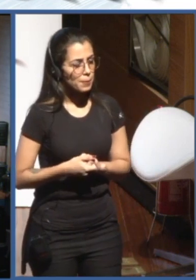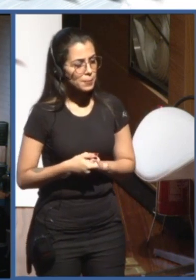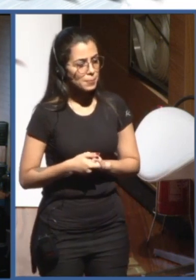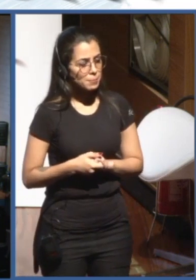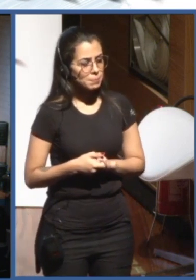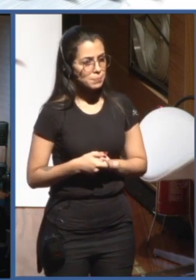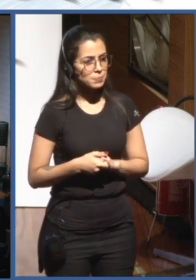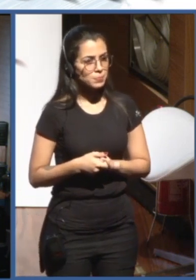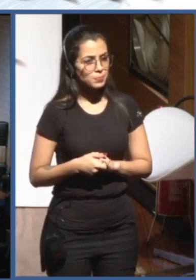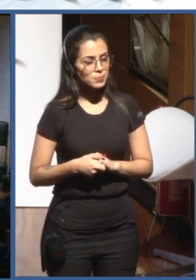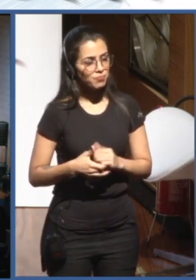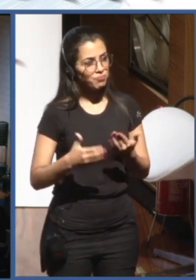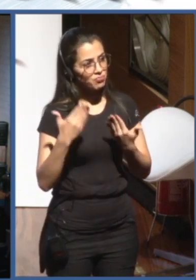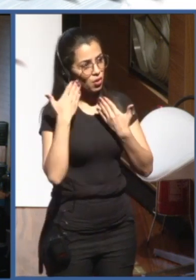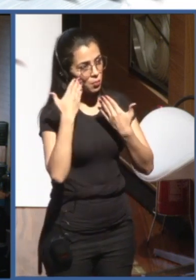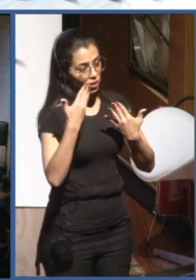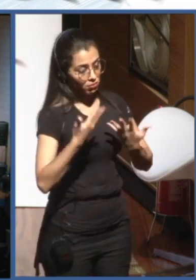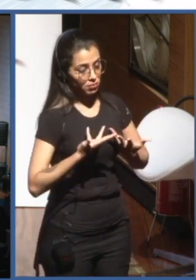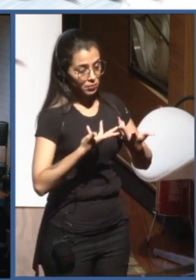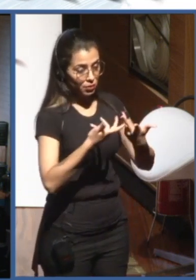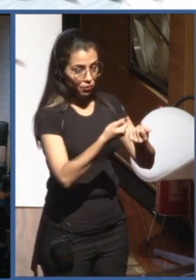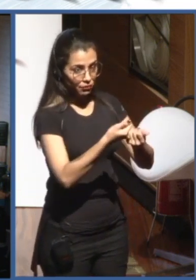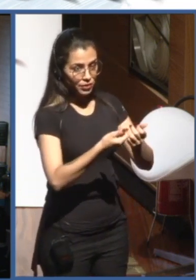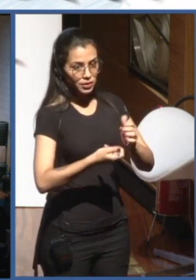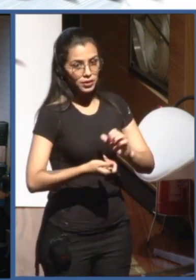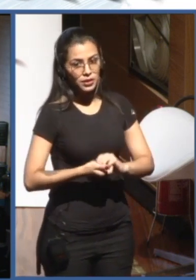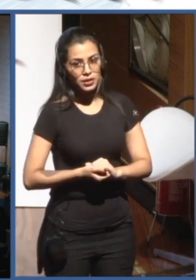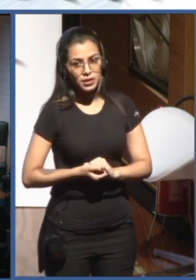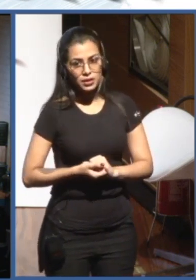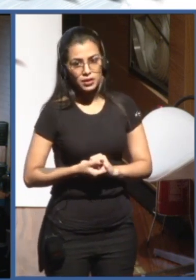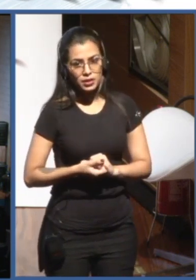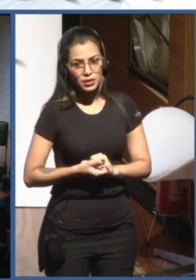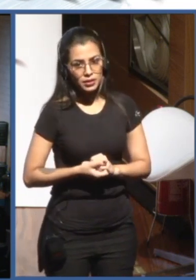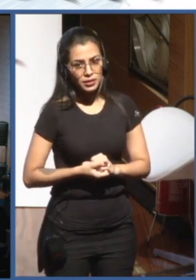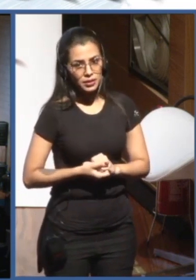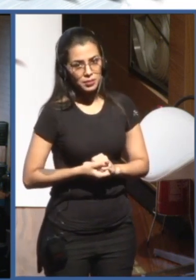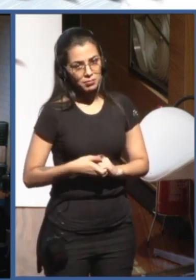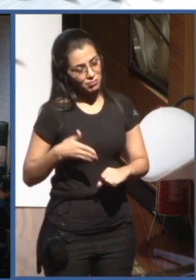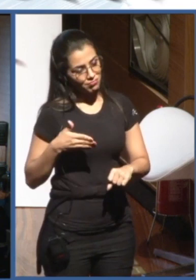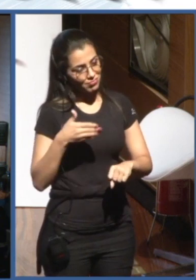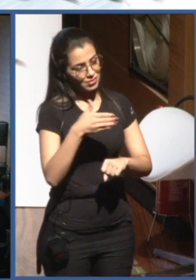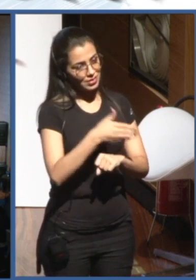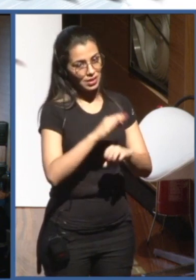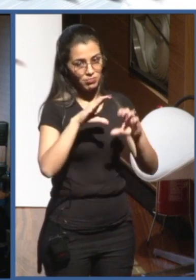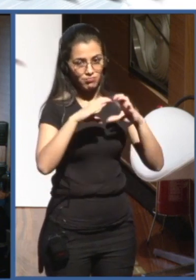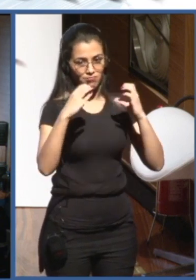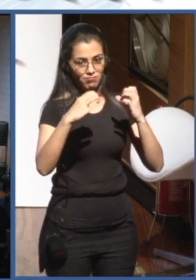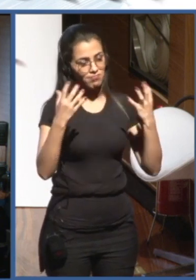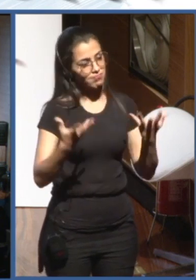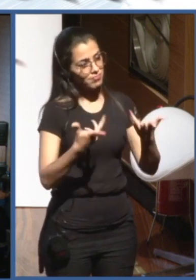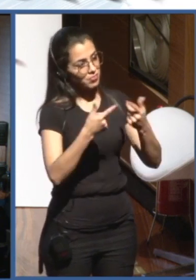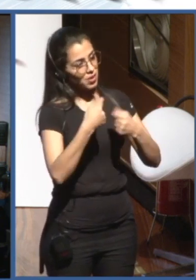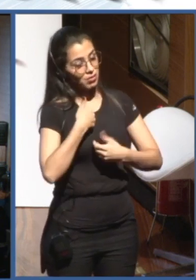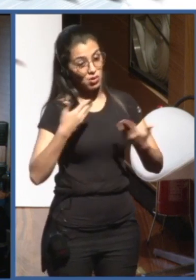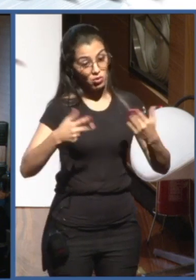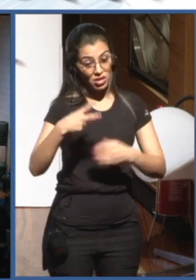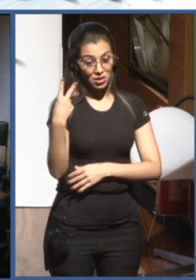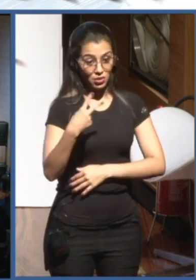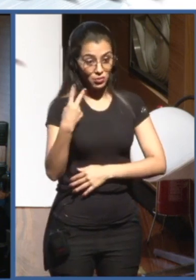thank you for the invitation to participate in this fantastic forum. This is my second time in Sao Paulo. First time I was here for NetMundial.